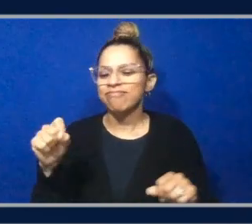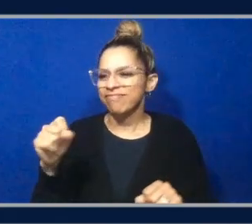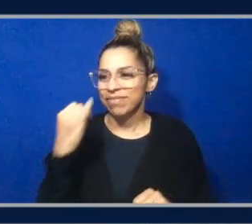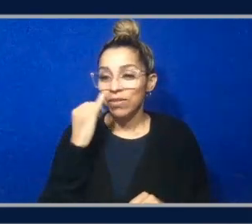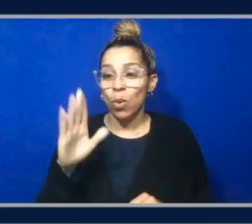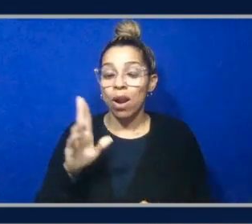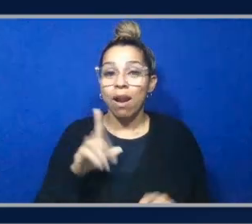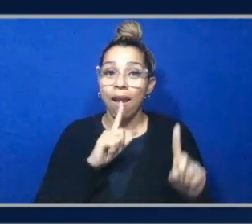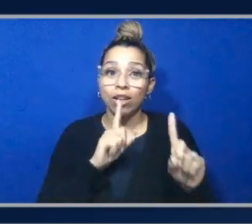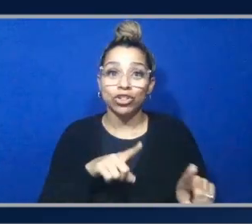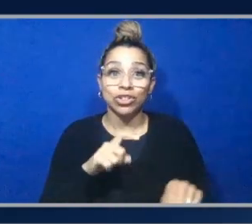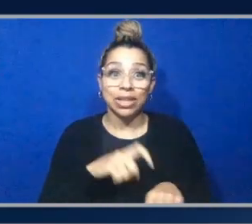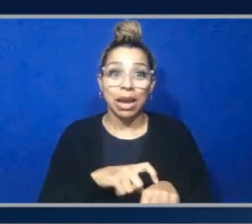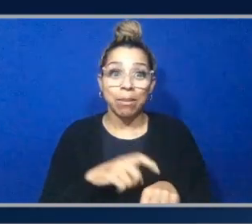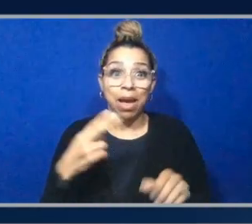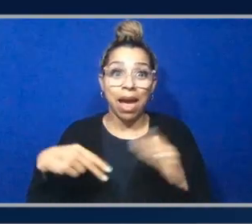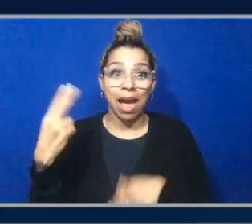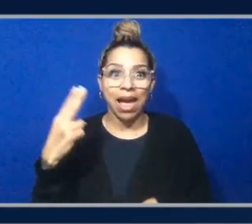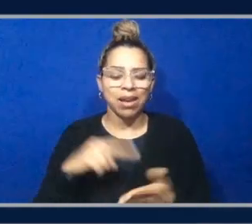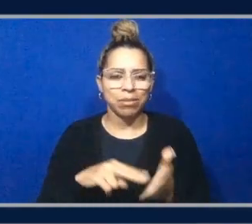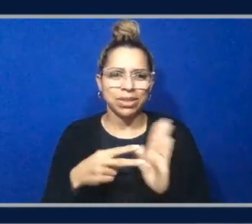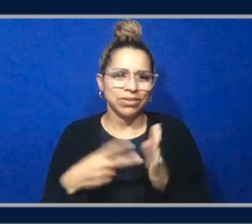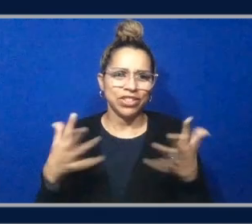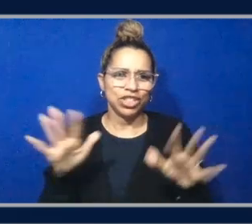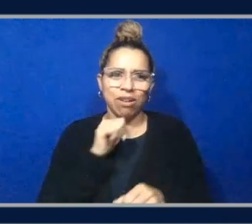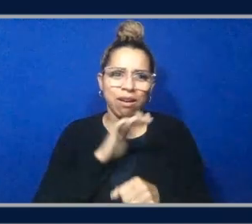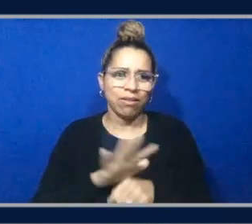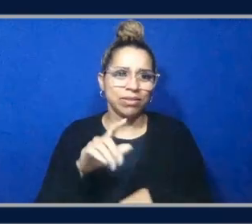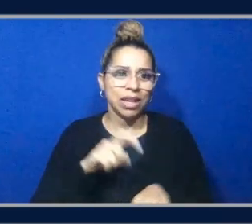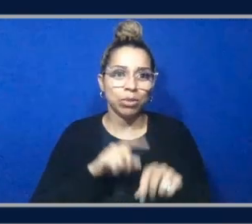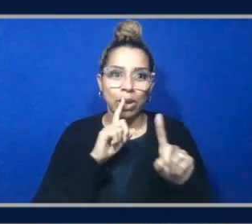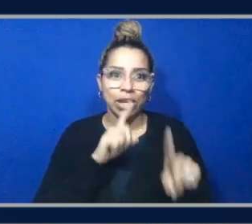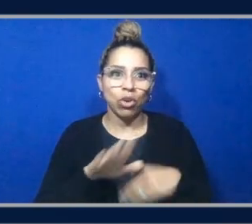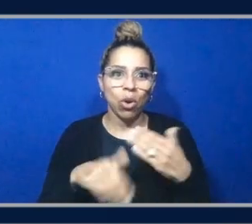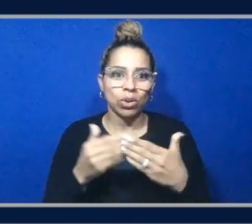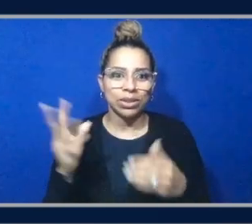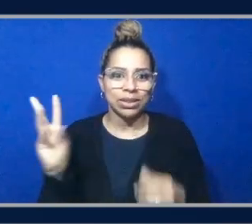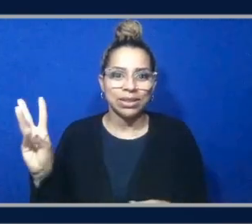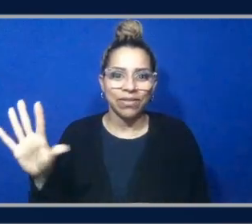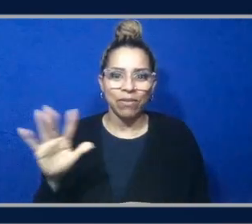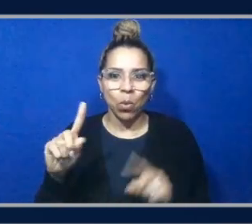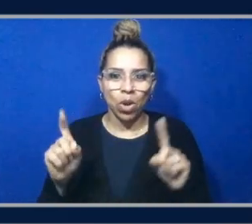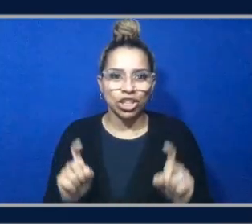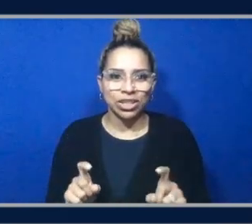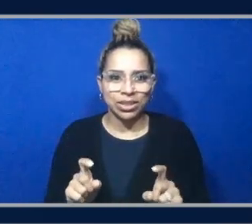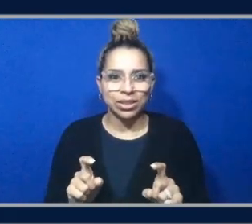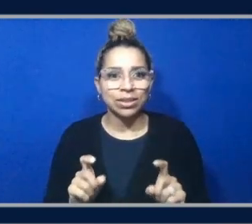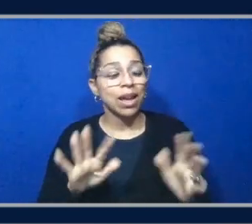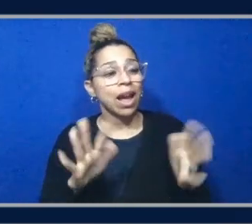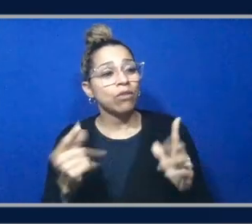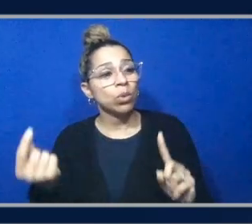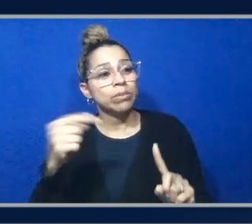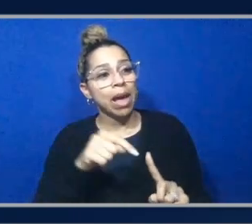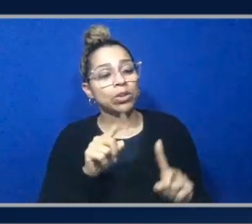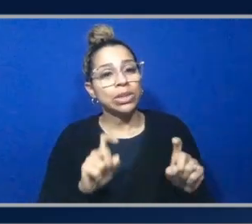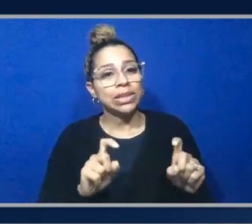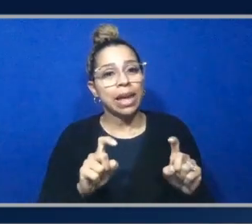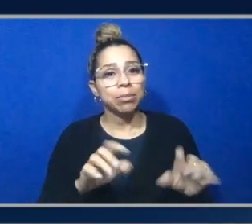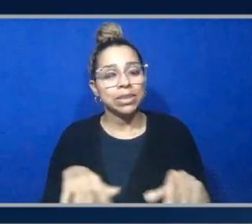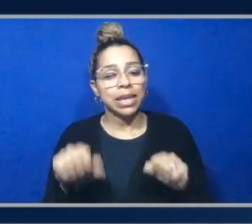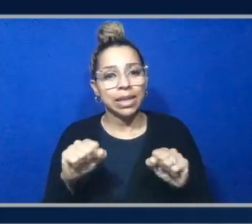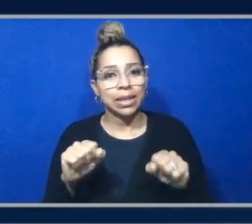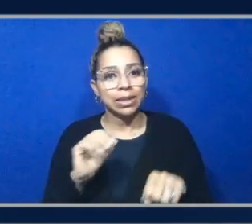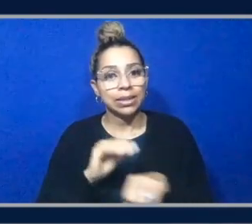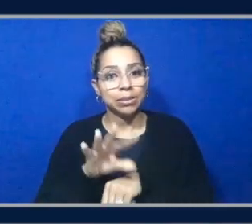you're probably not going to have enough time to get through all 65 questions of the exam. Kind of go back to like some exam taking tips that we did during the AWS power